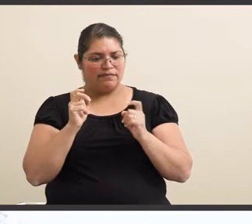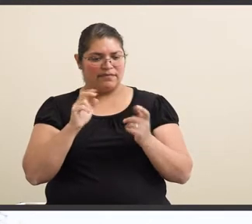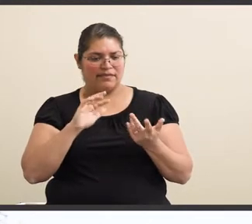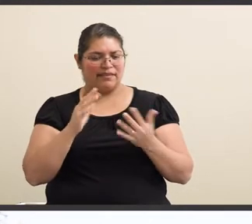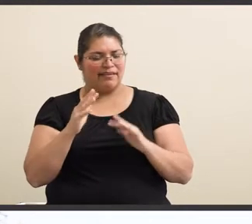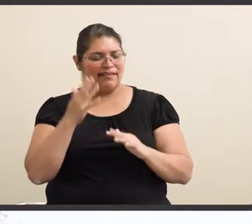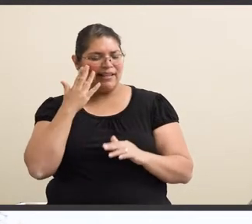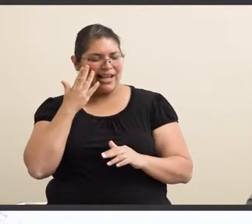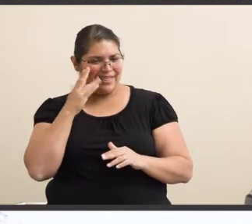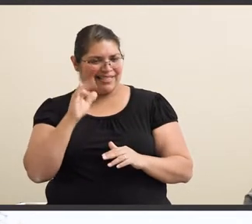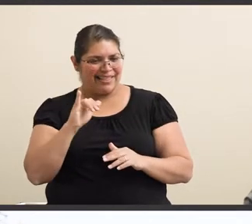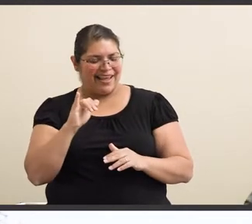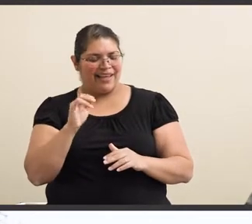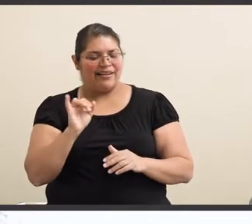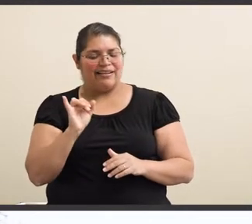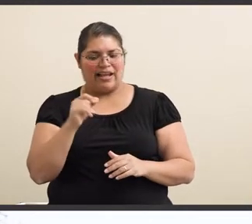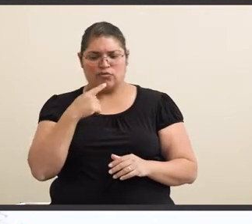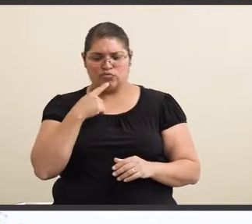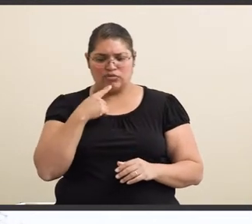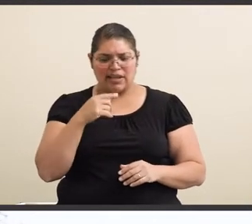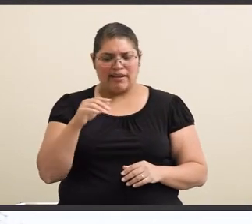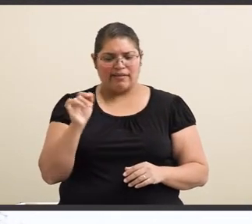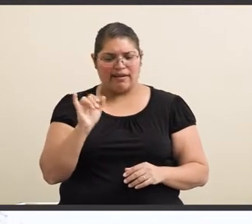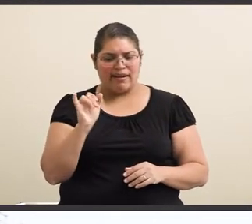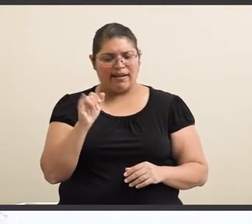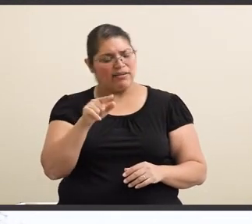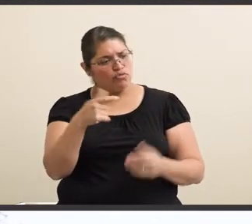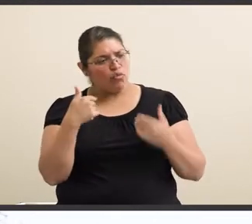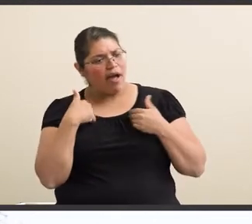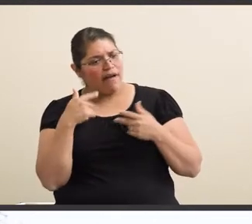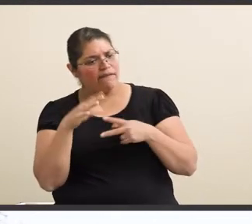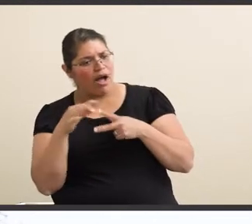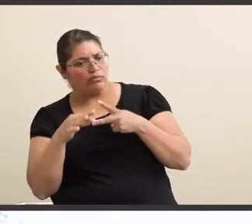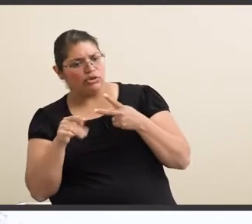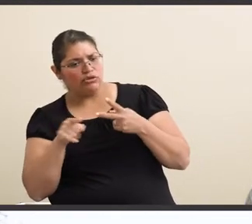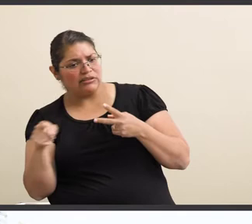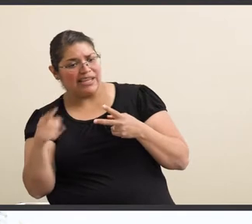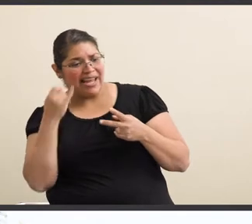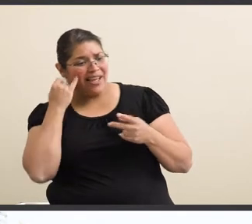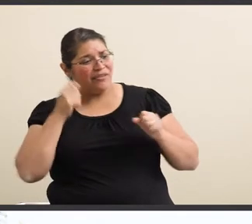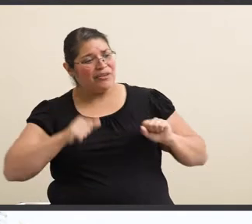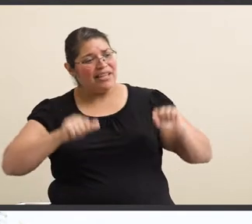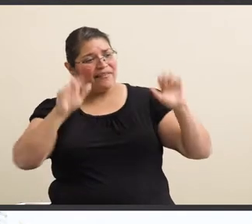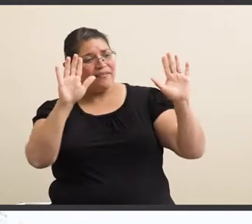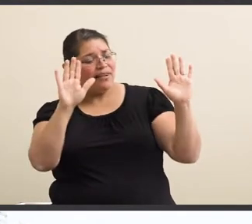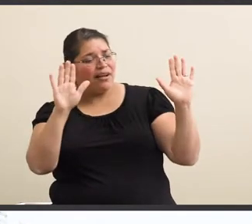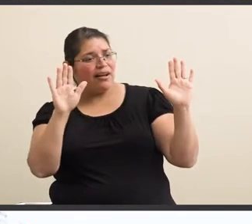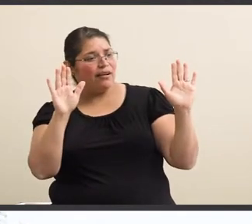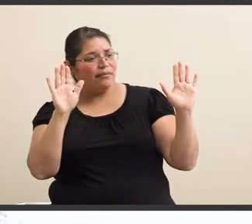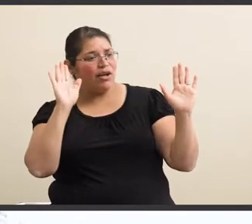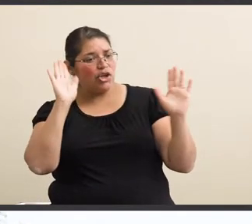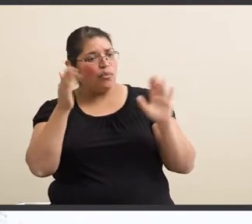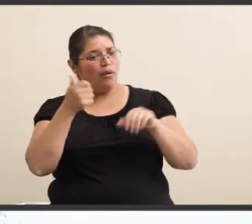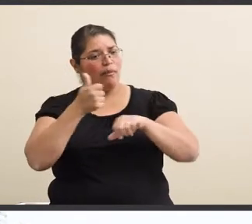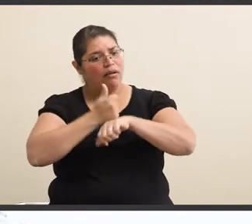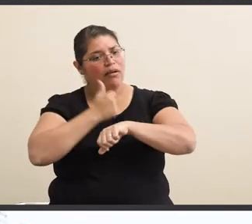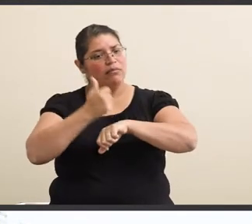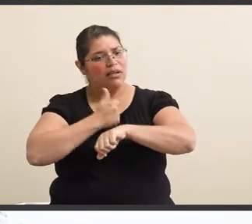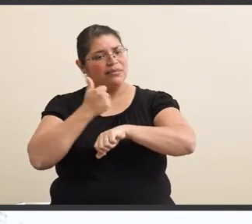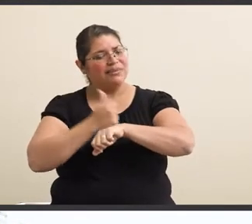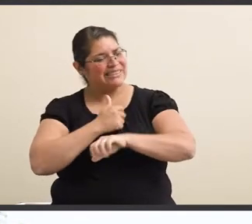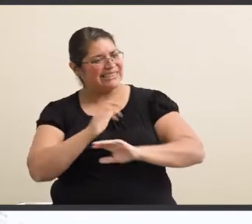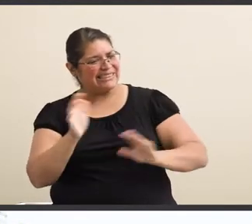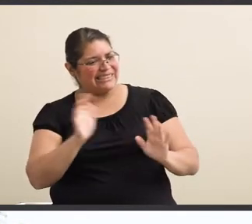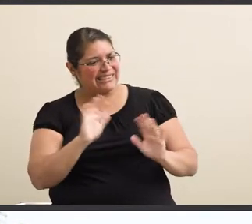you know, it's, it's like, hey, you, you have this option. If you give up, like, you're gonna blame yourself. So,